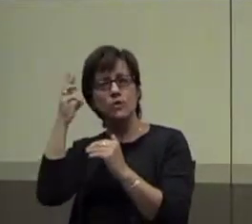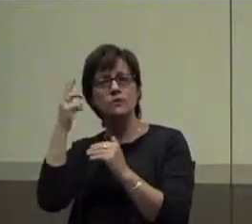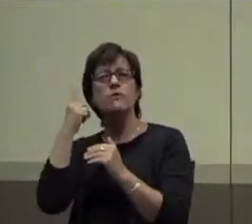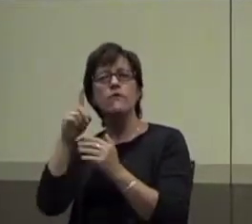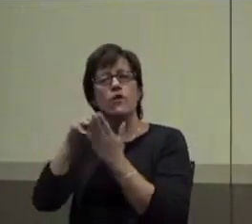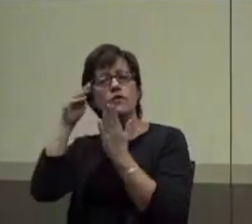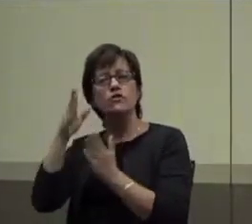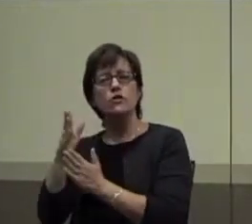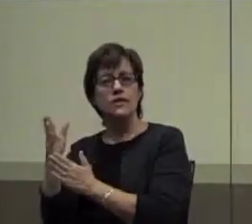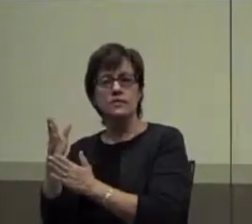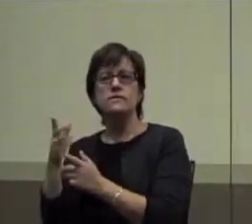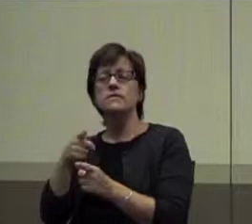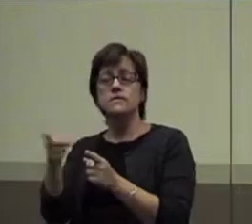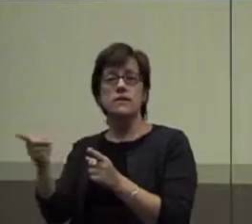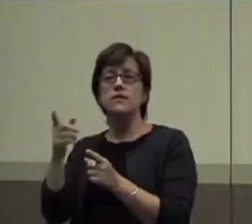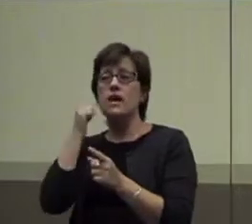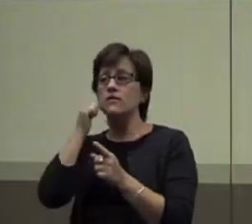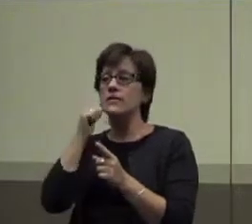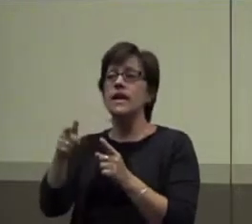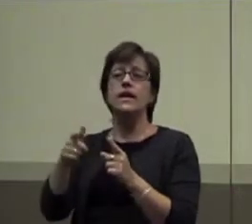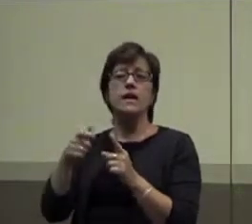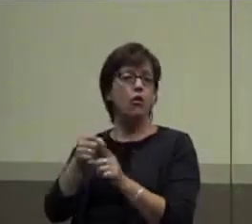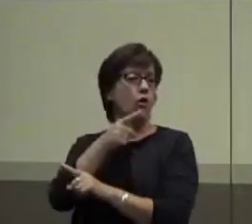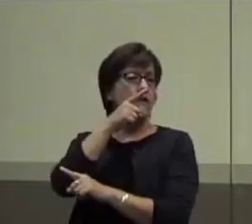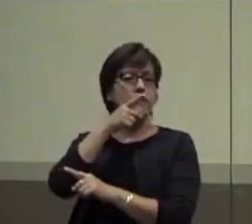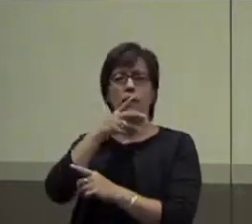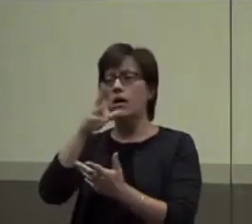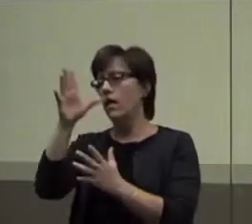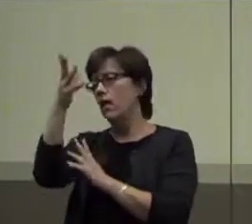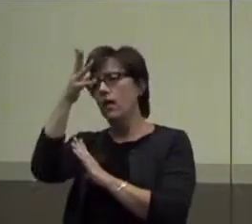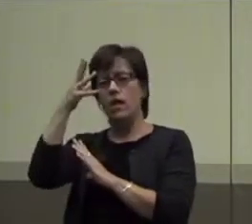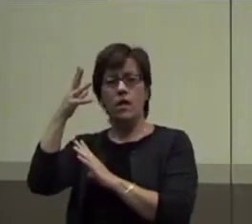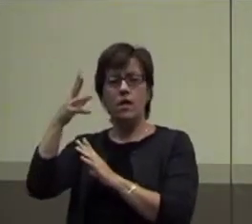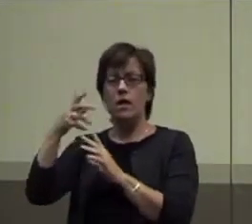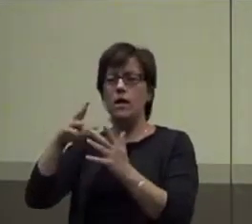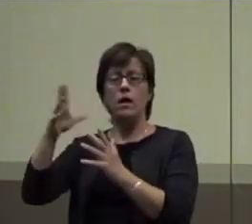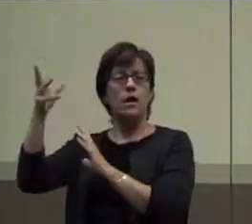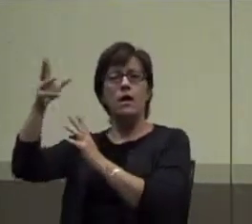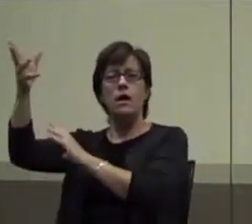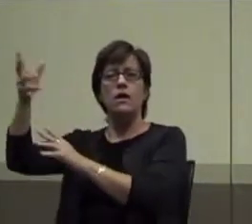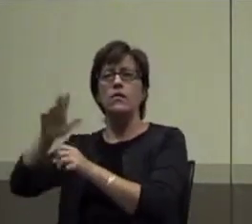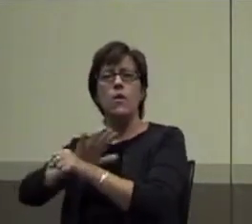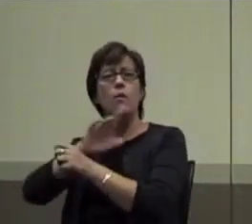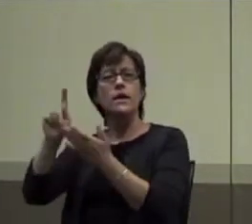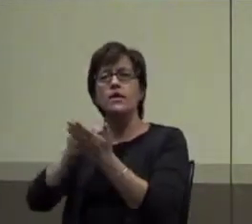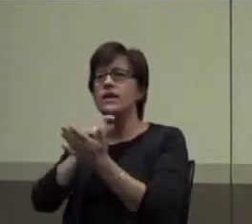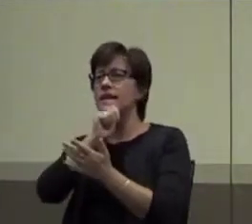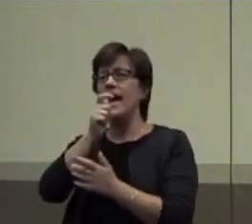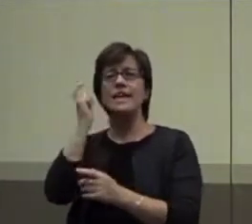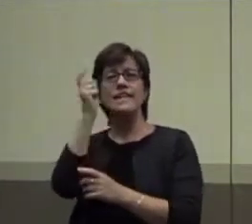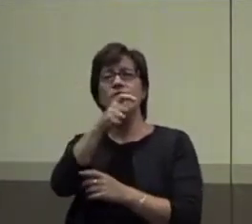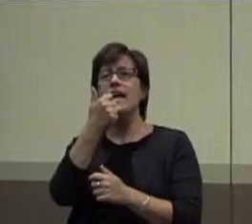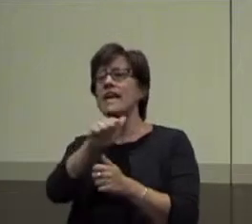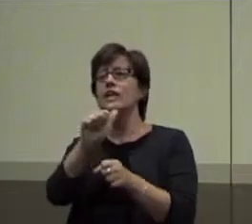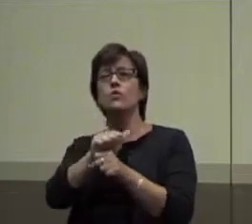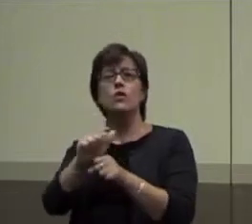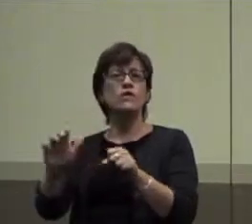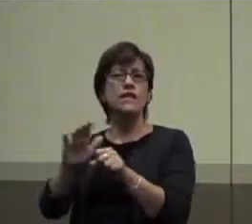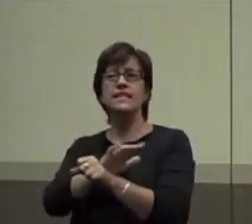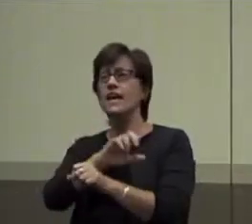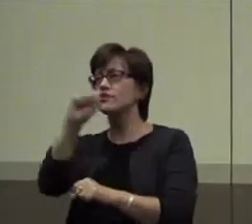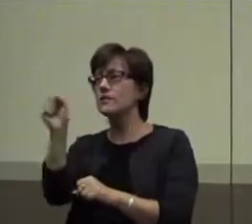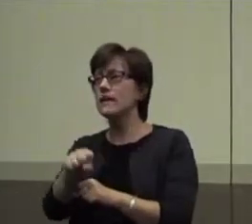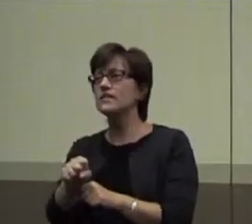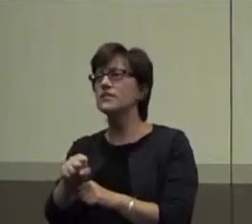daily basis, the student is out of seat and off task the entire period, and has not turned in any work the entire term, okay. So it's